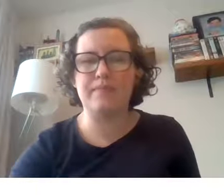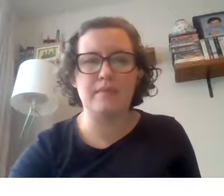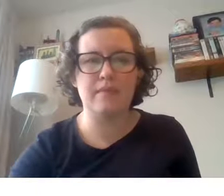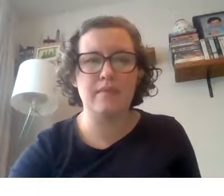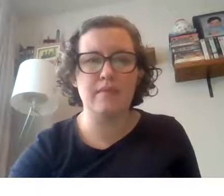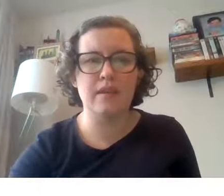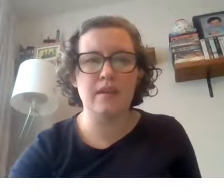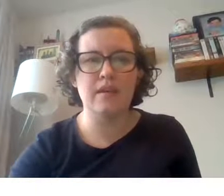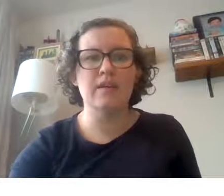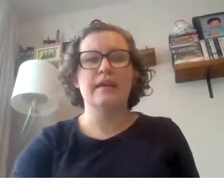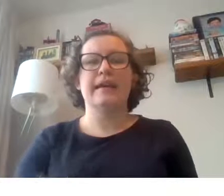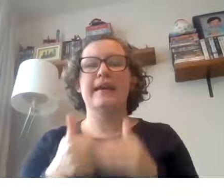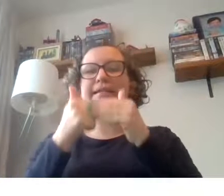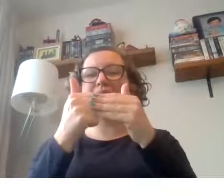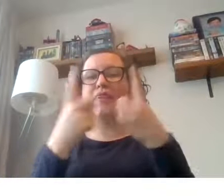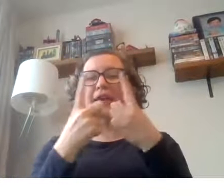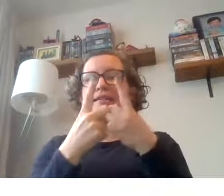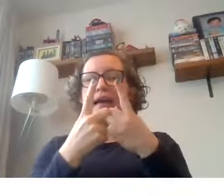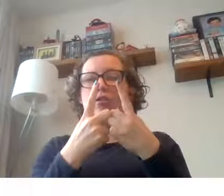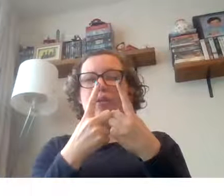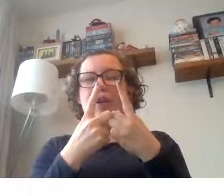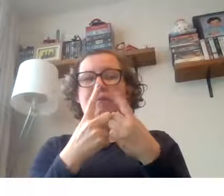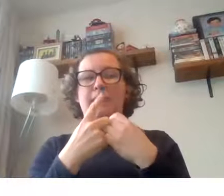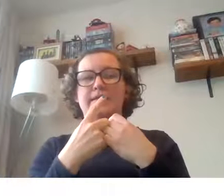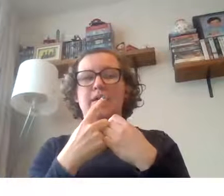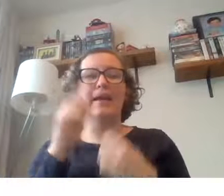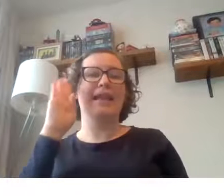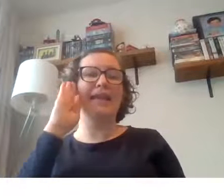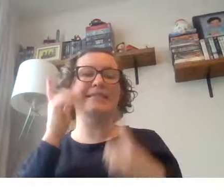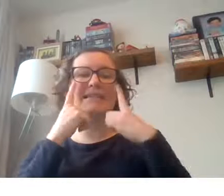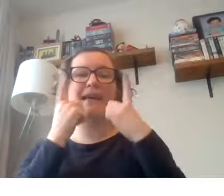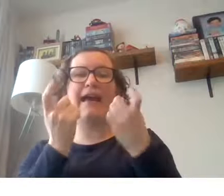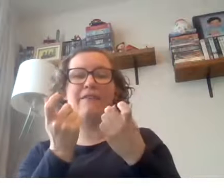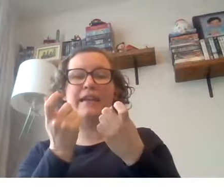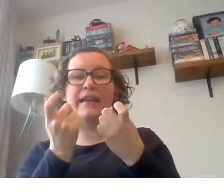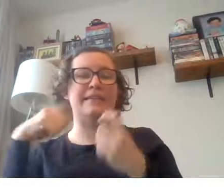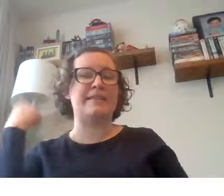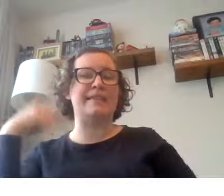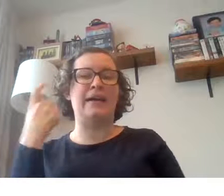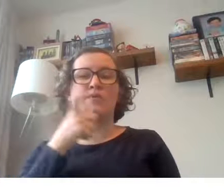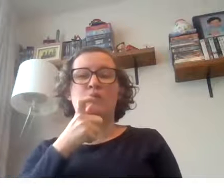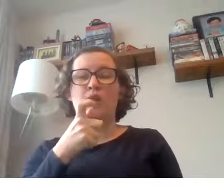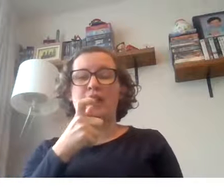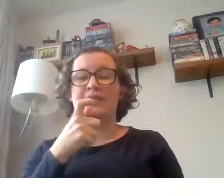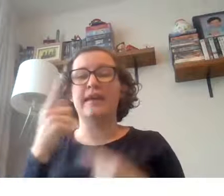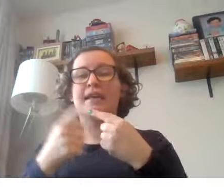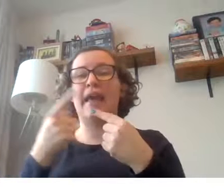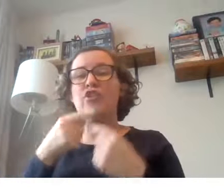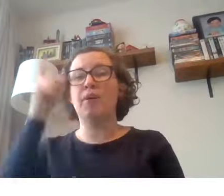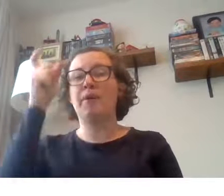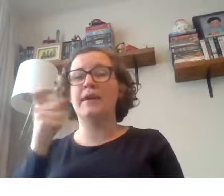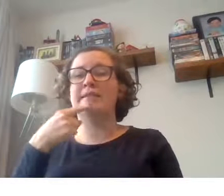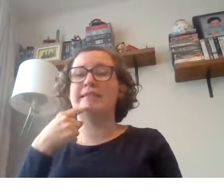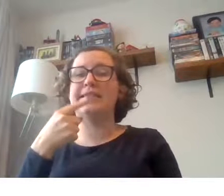here's some things to help you so listen carefully to the sounds in words